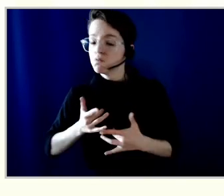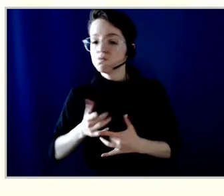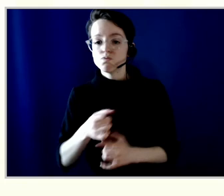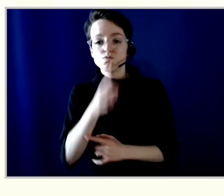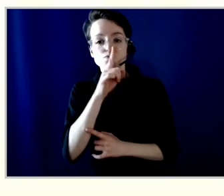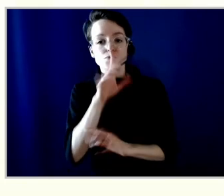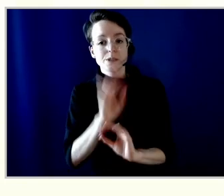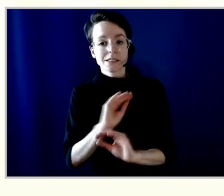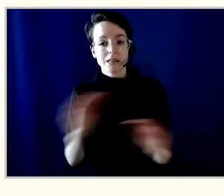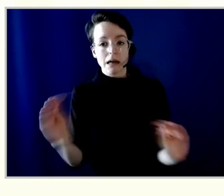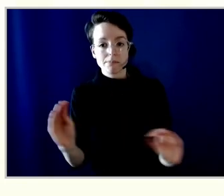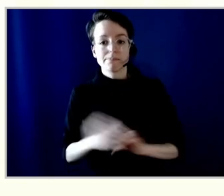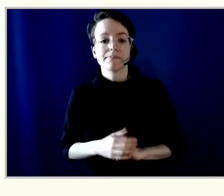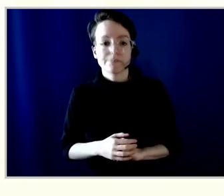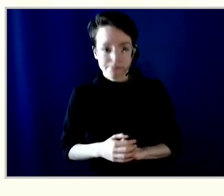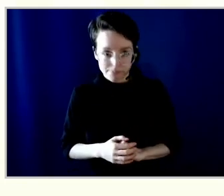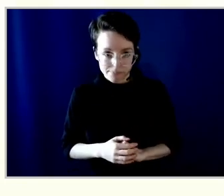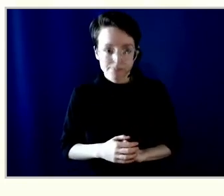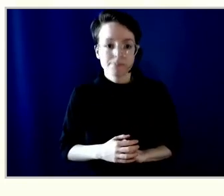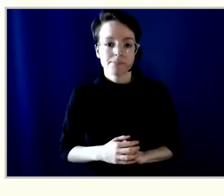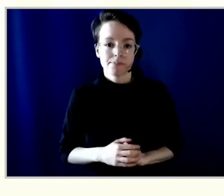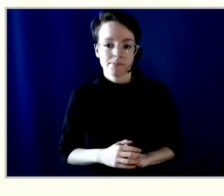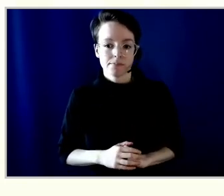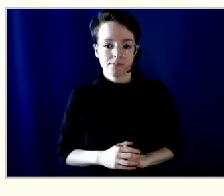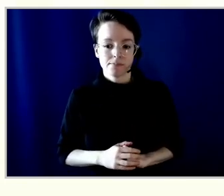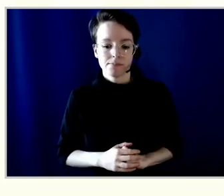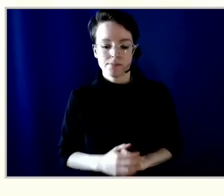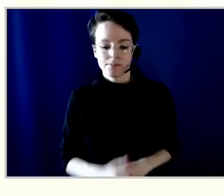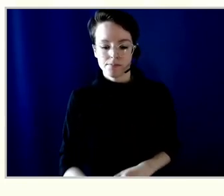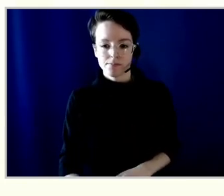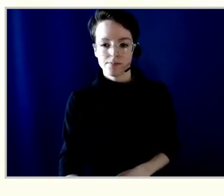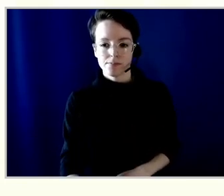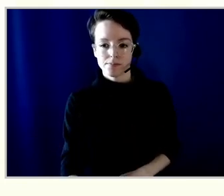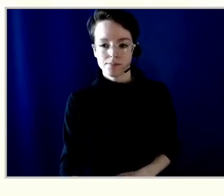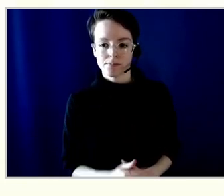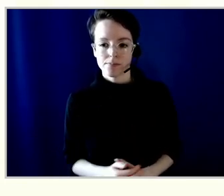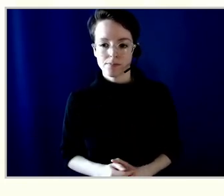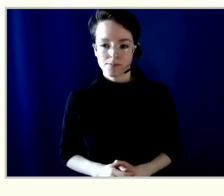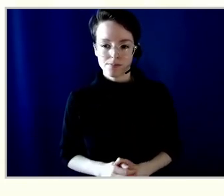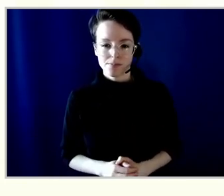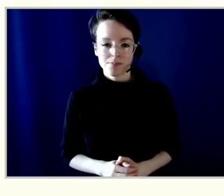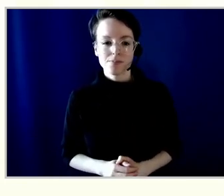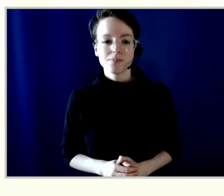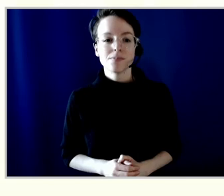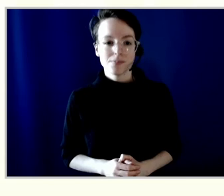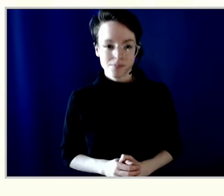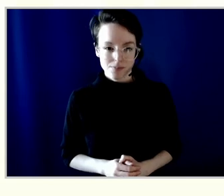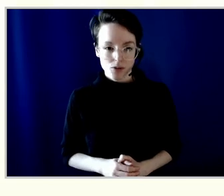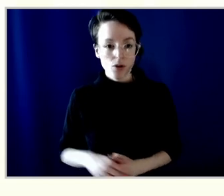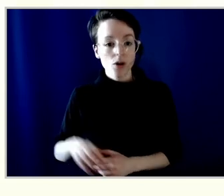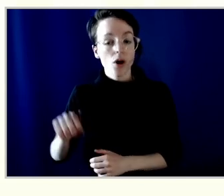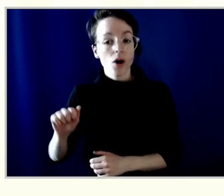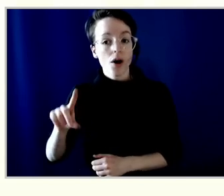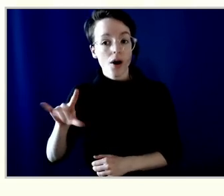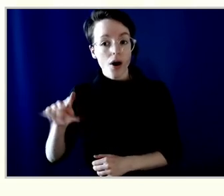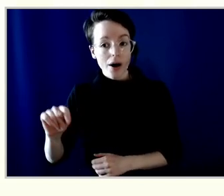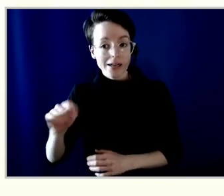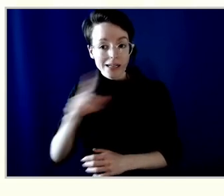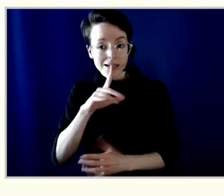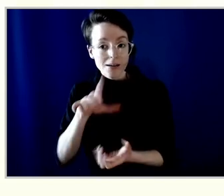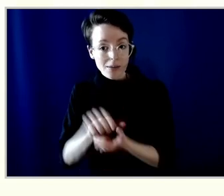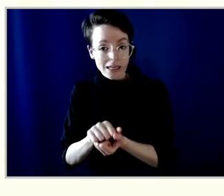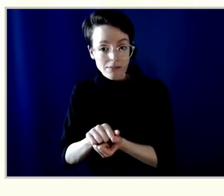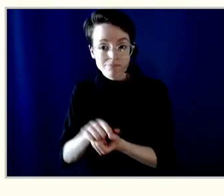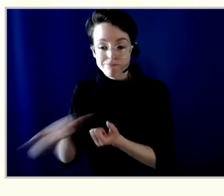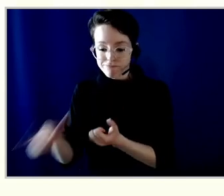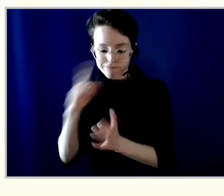reports provided by KPMG. The audit committee has reviewed the work performed by KPMG and